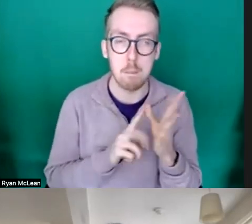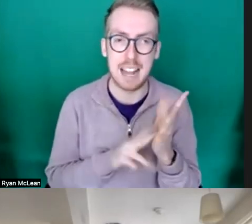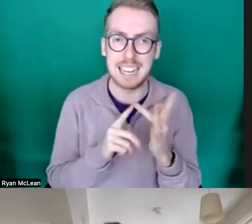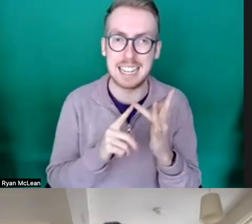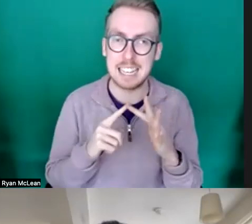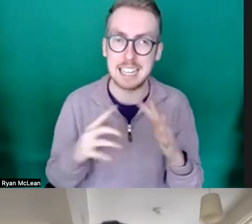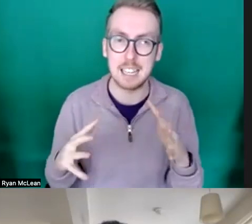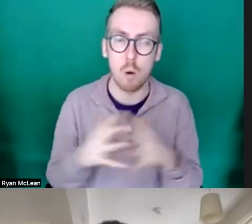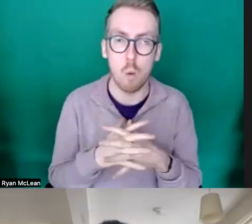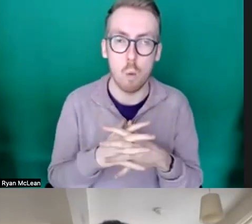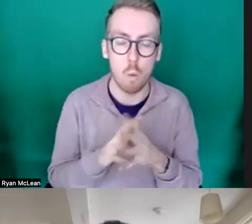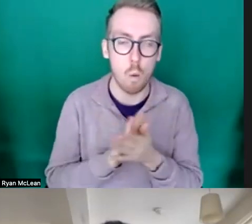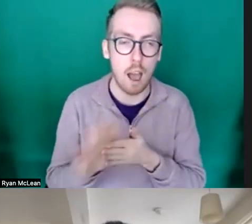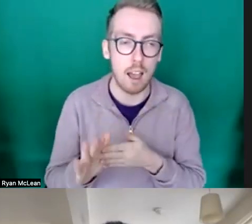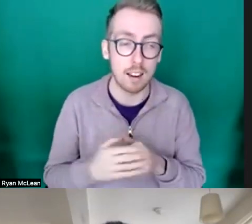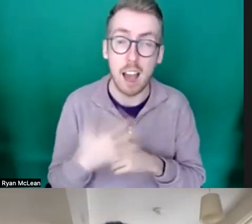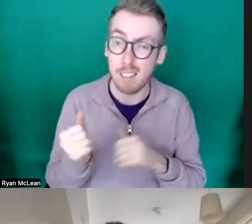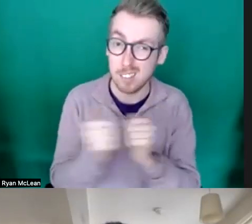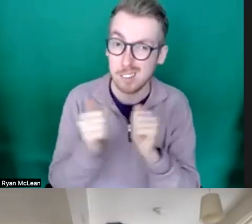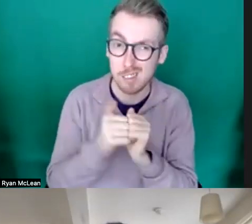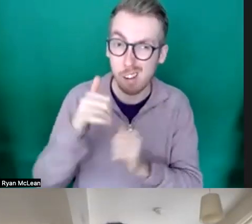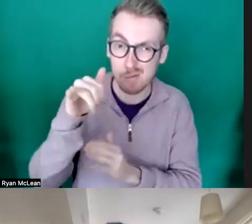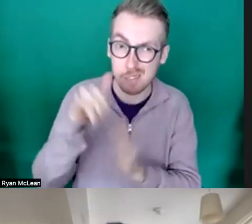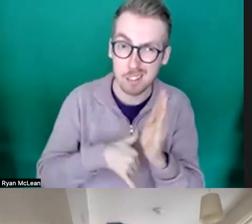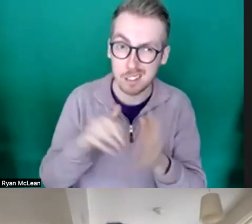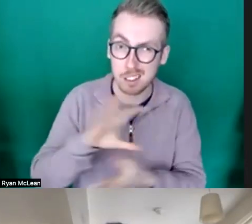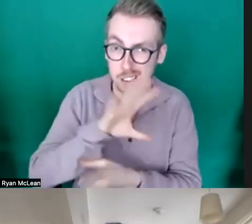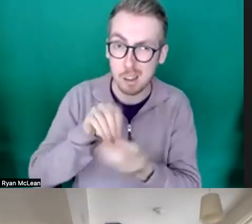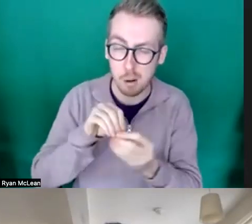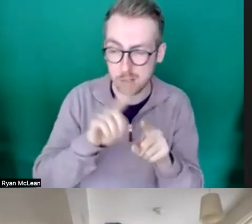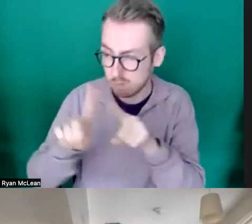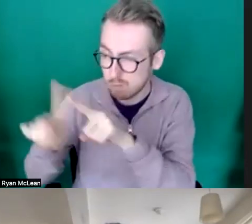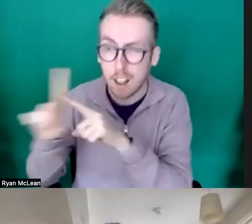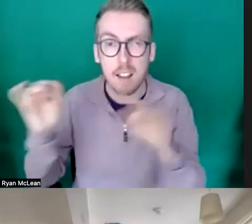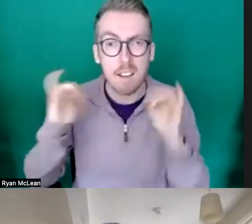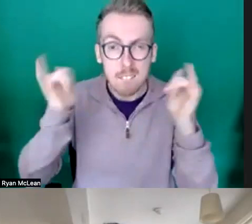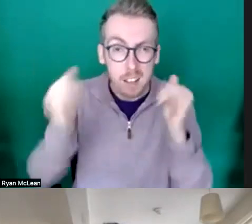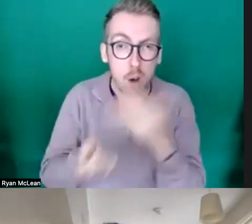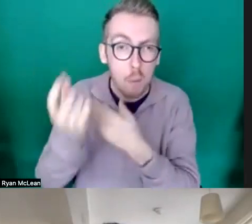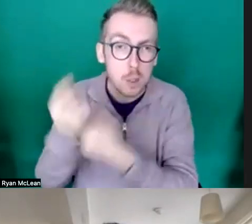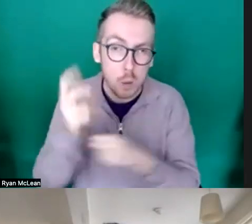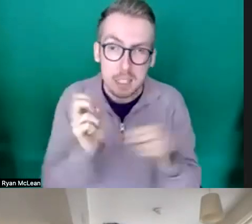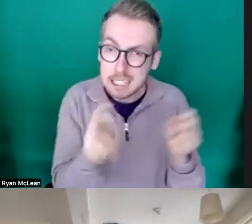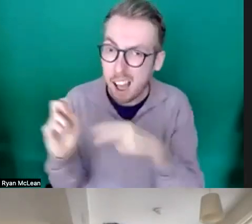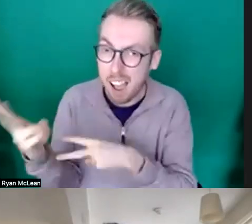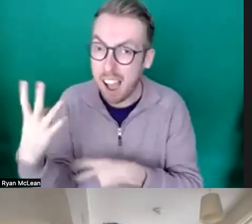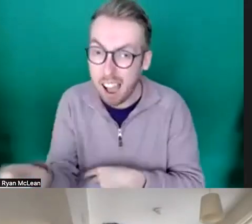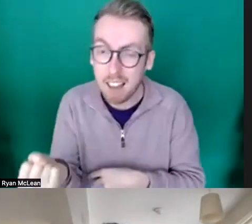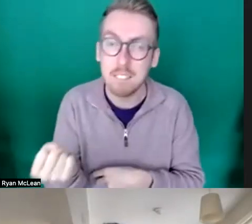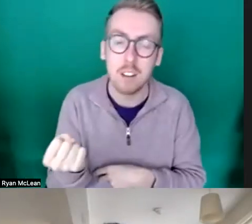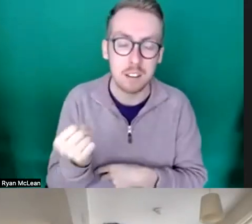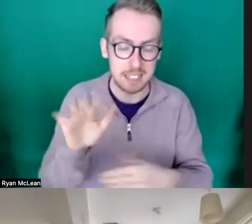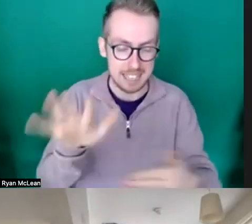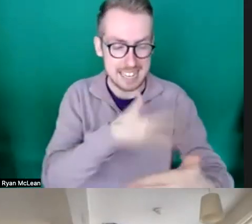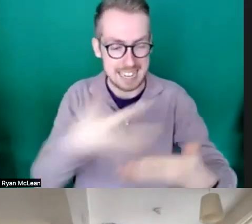asking um is a document that summarizes all the different festival opportunities and types and the calendar year